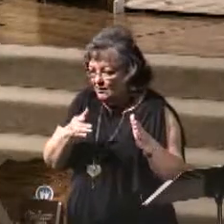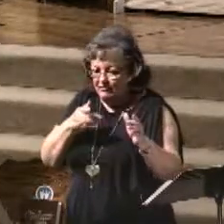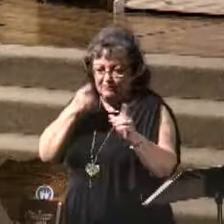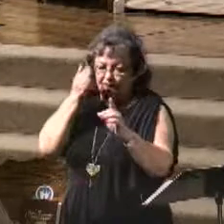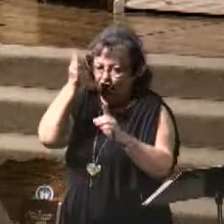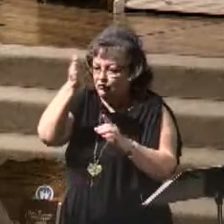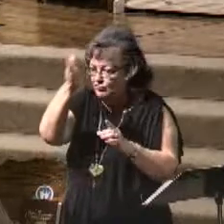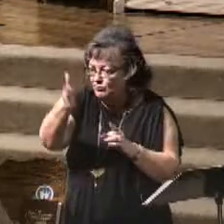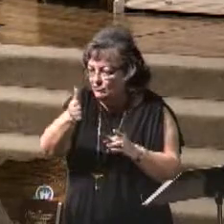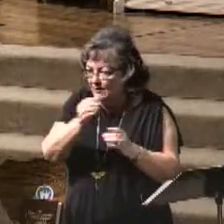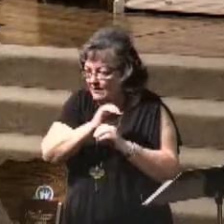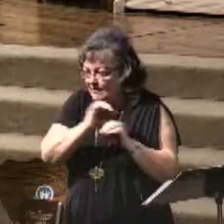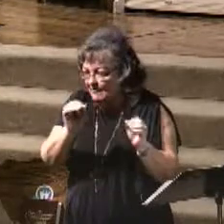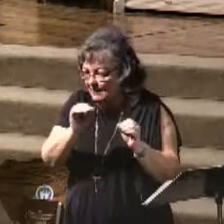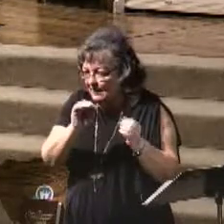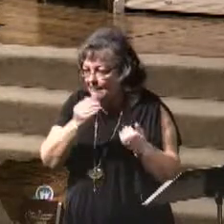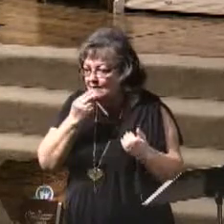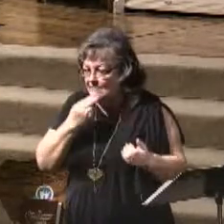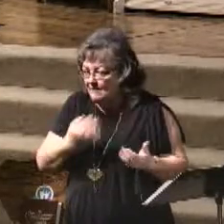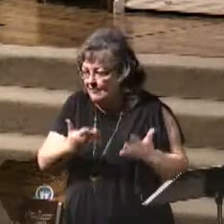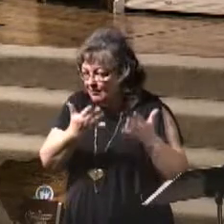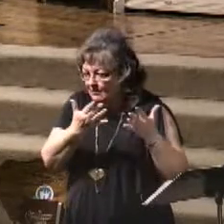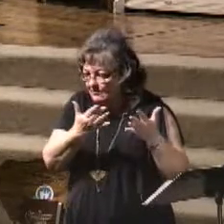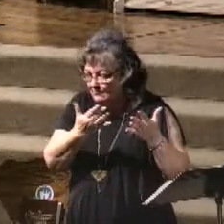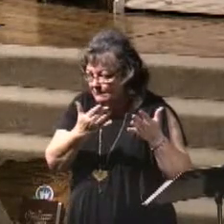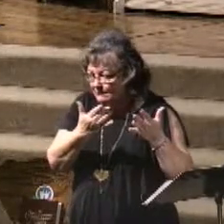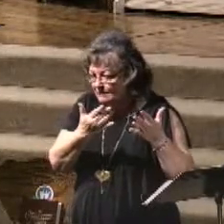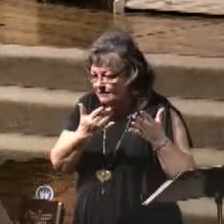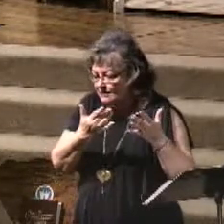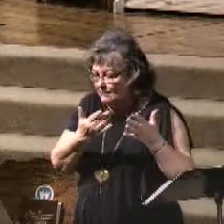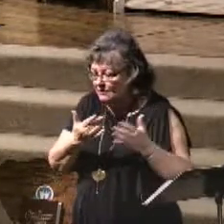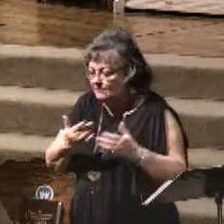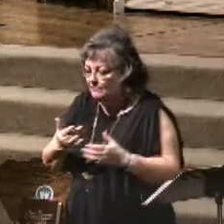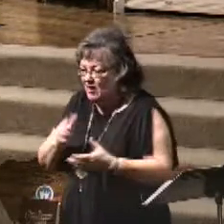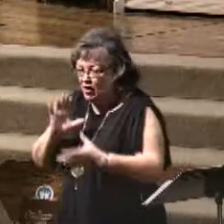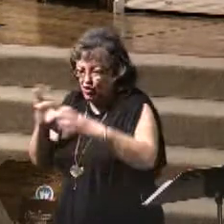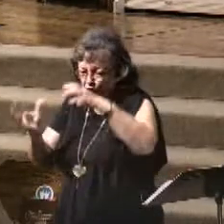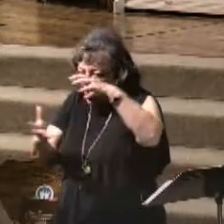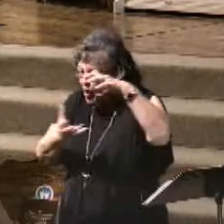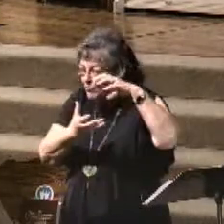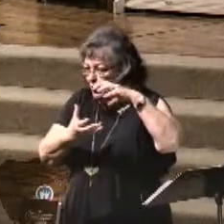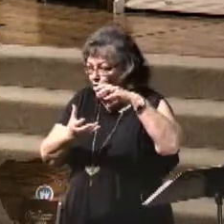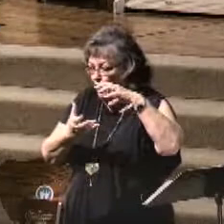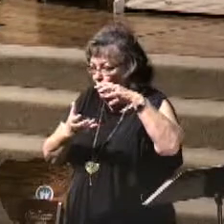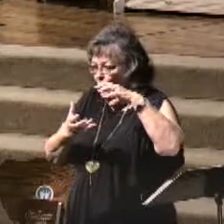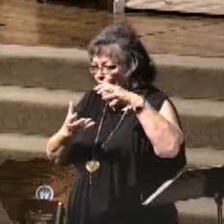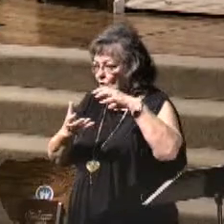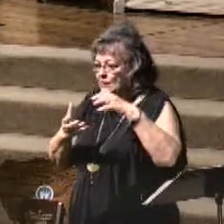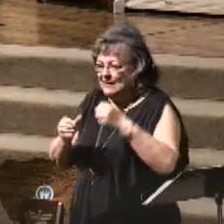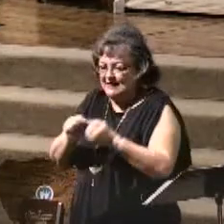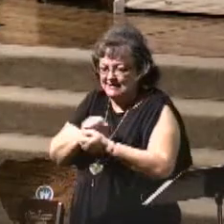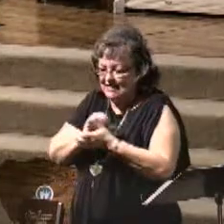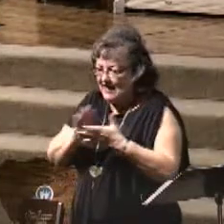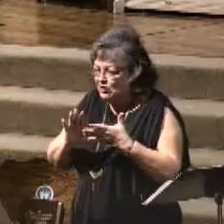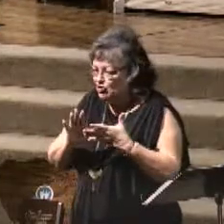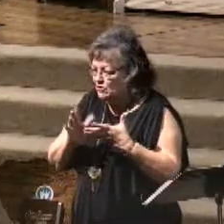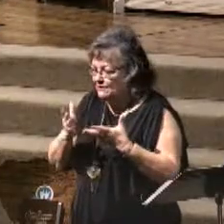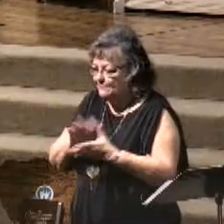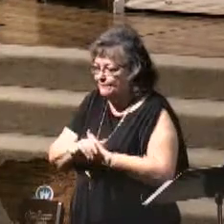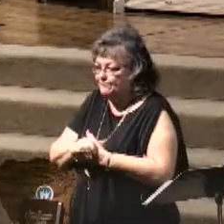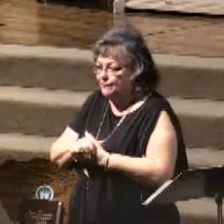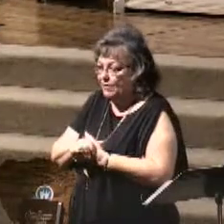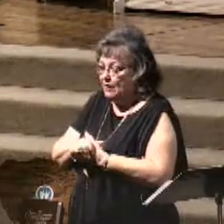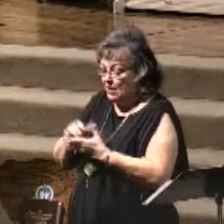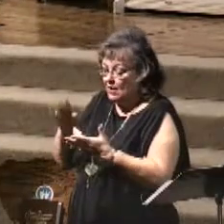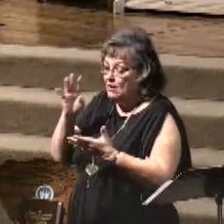Desolation. Global, global desolation. Look at verse number seven. And when he had opened the